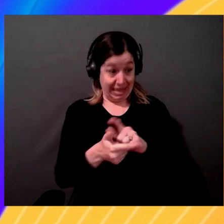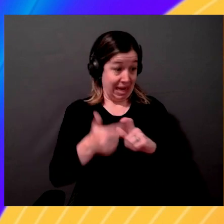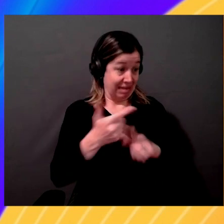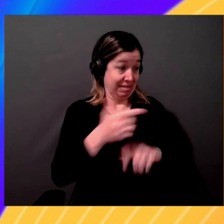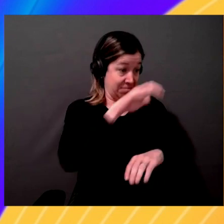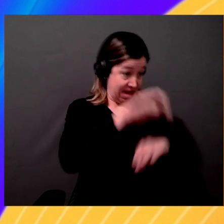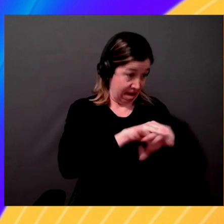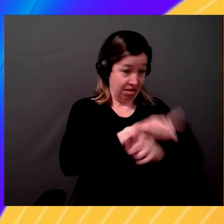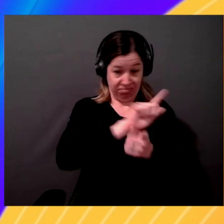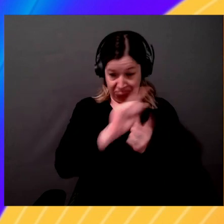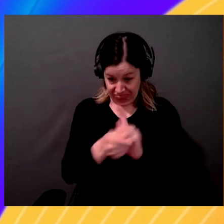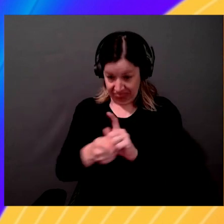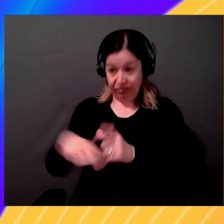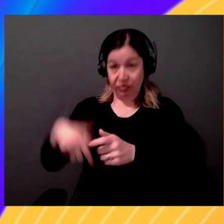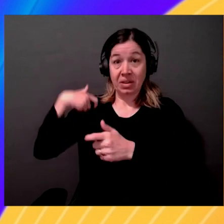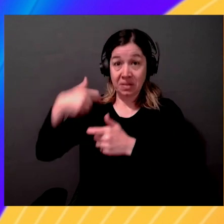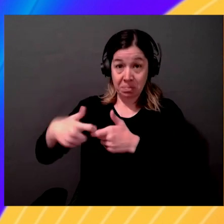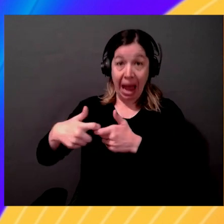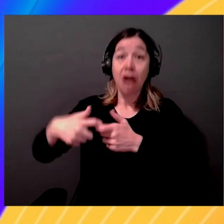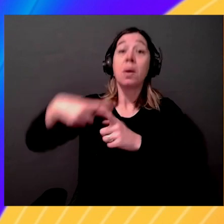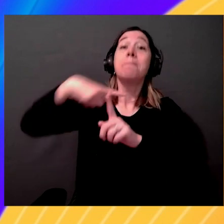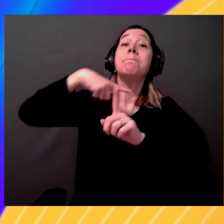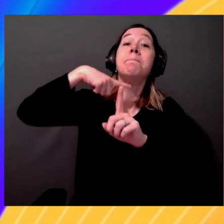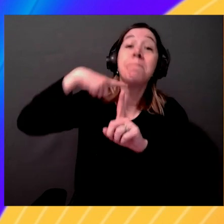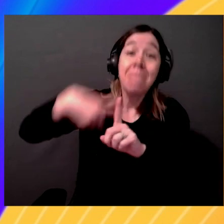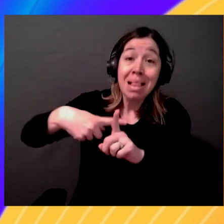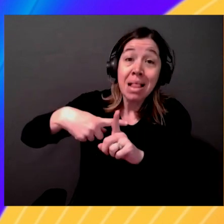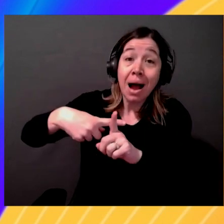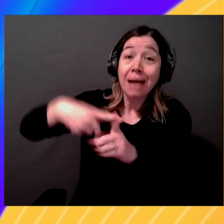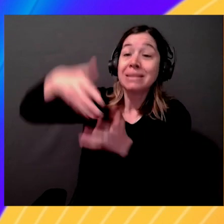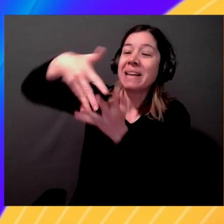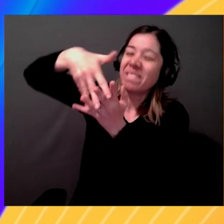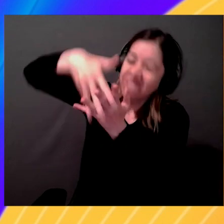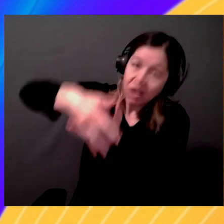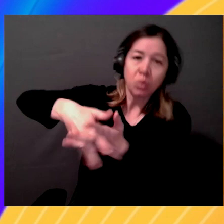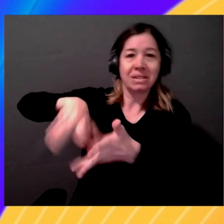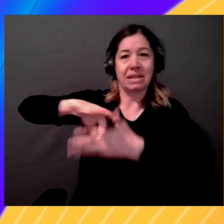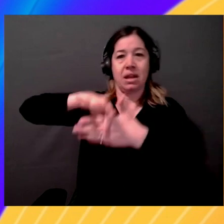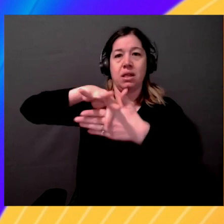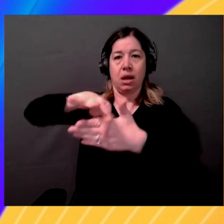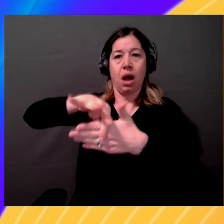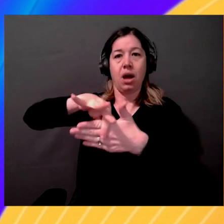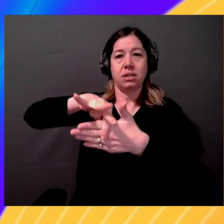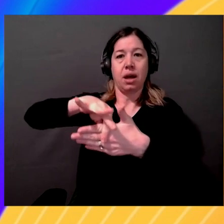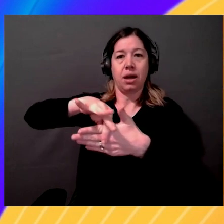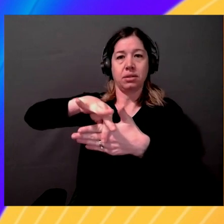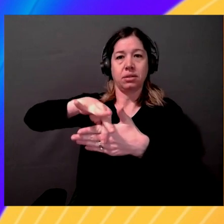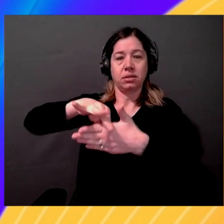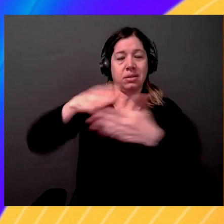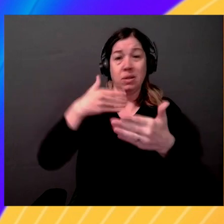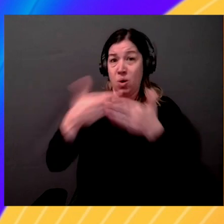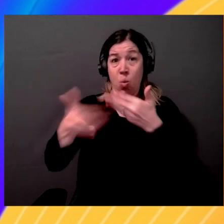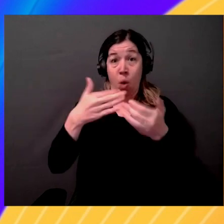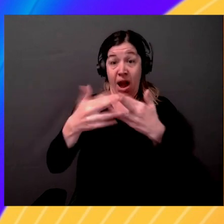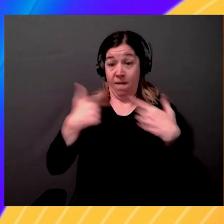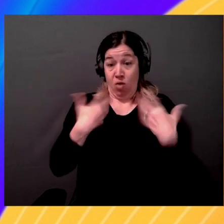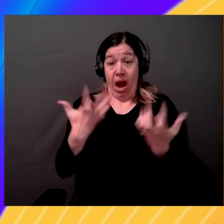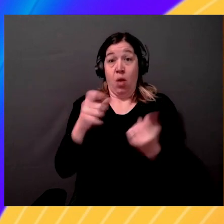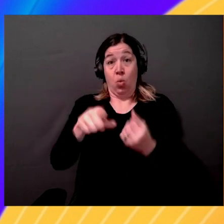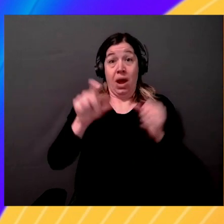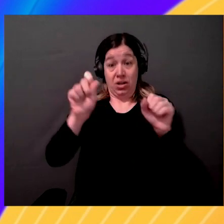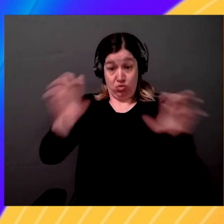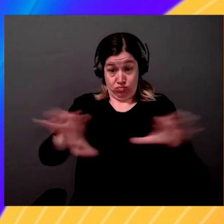infusing with the context, right, with the tone, with whatever it is that I want it to be able to do for me. So,